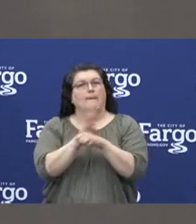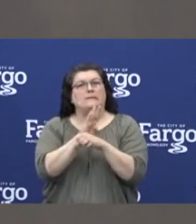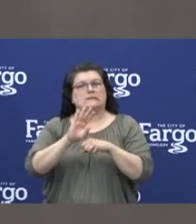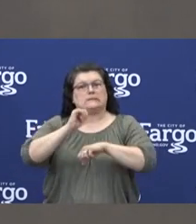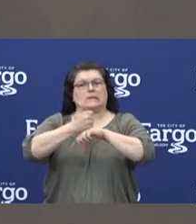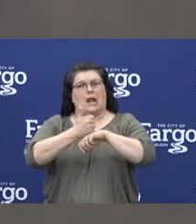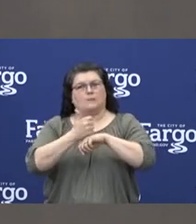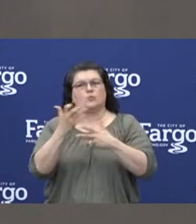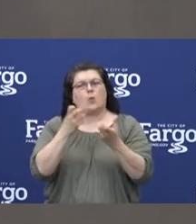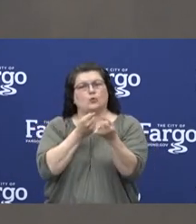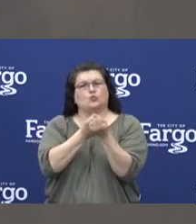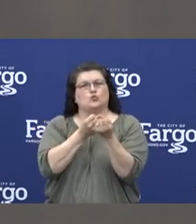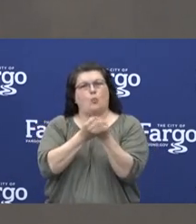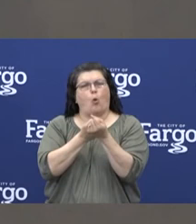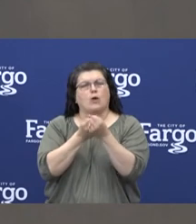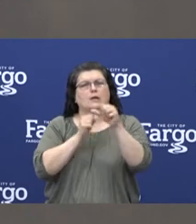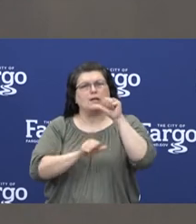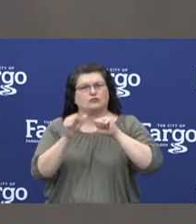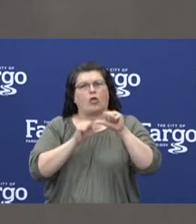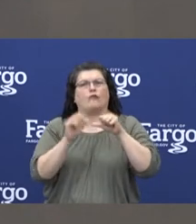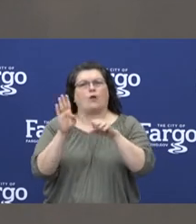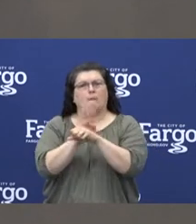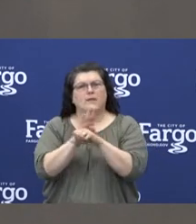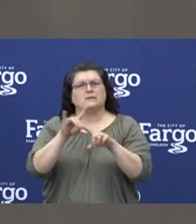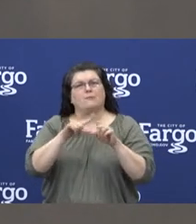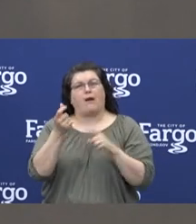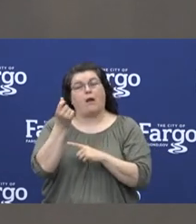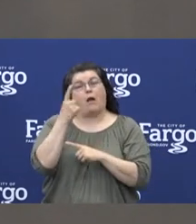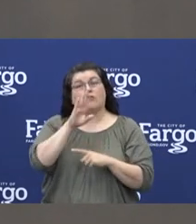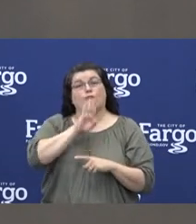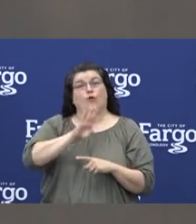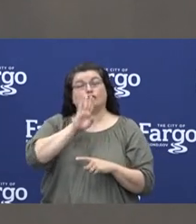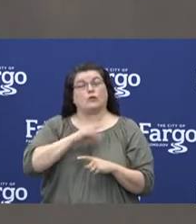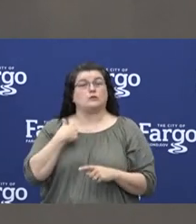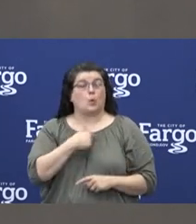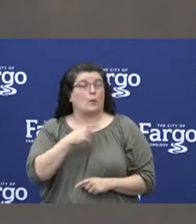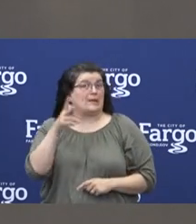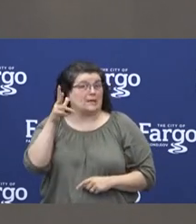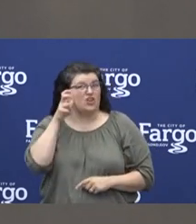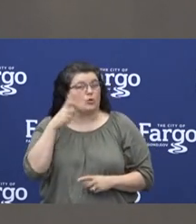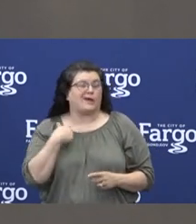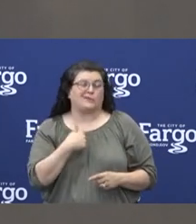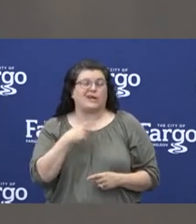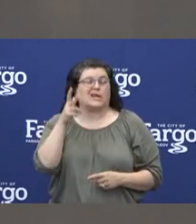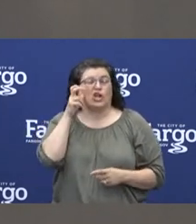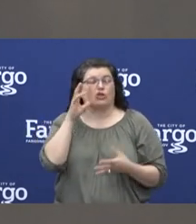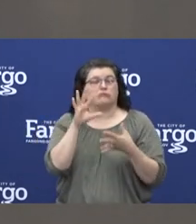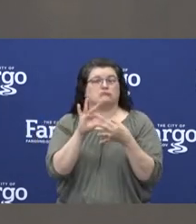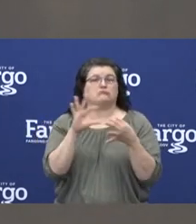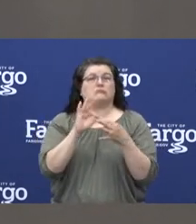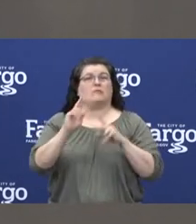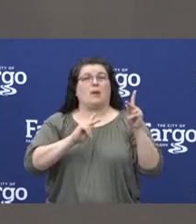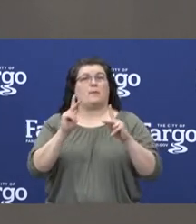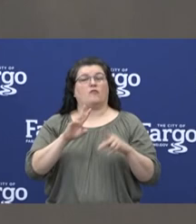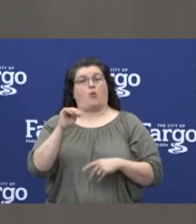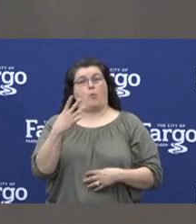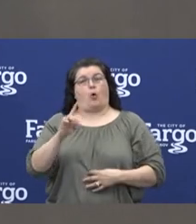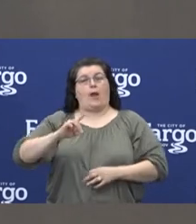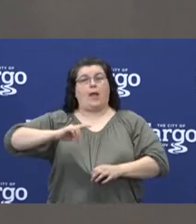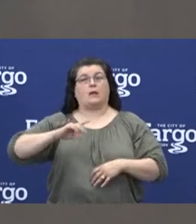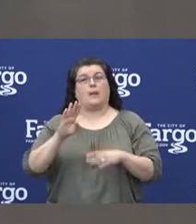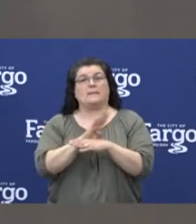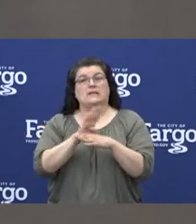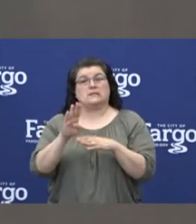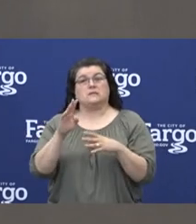be supported. But the the frustration I think that we're hearing and we do hear you from from our Moorhead business owners is that